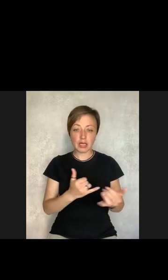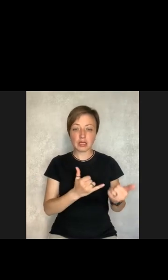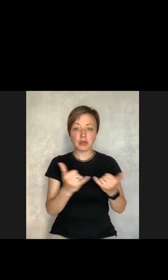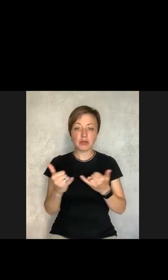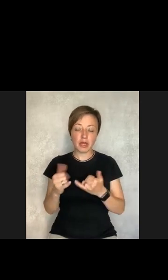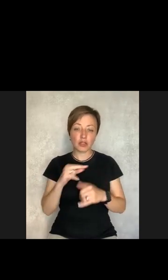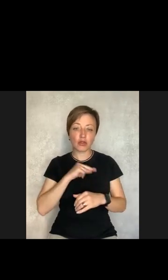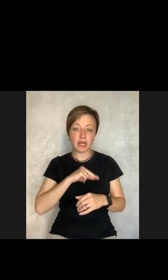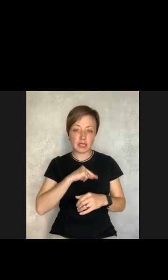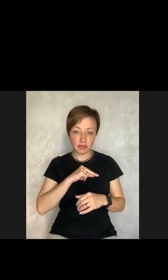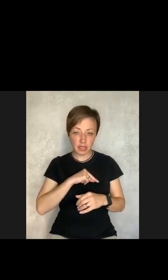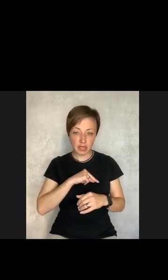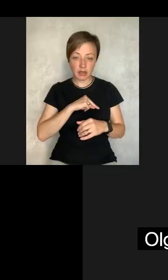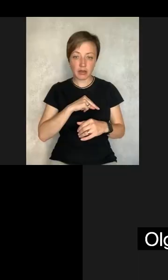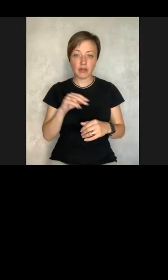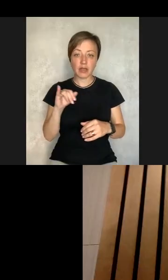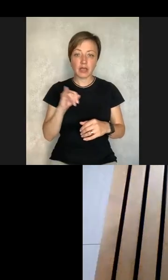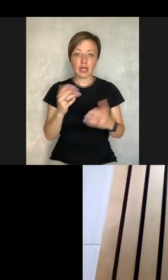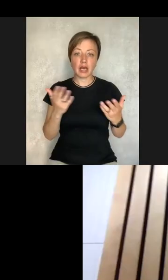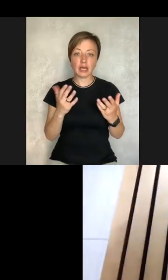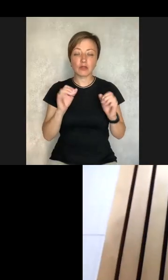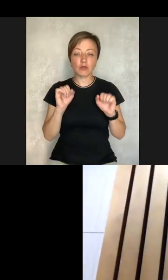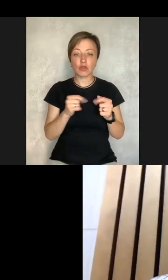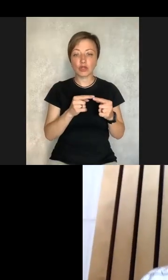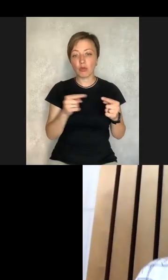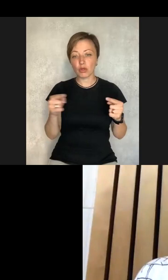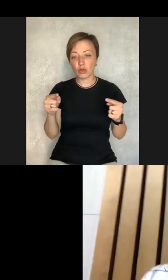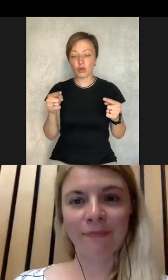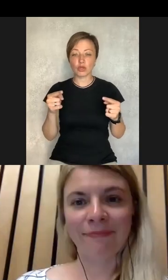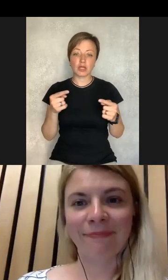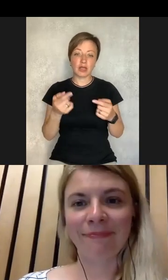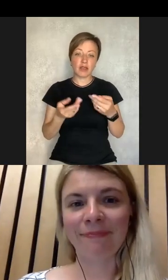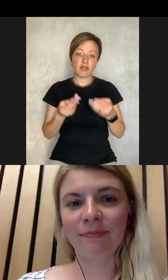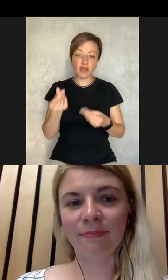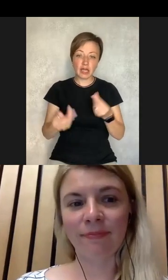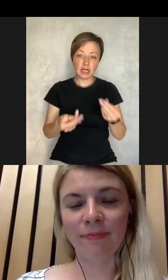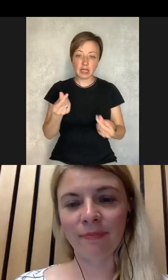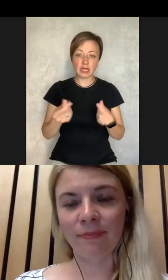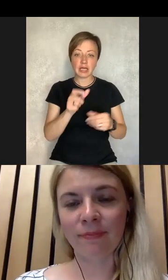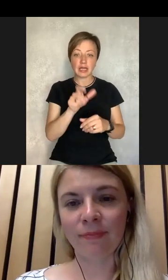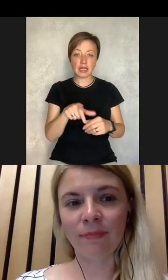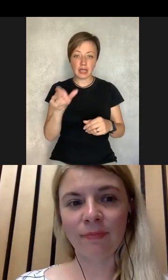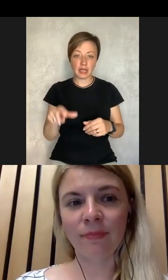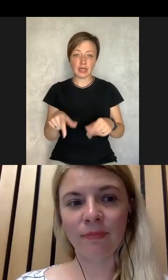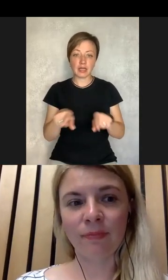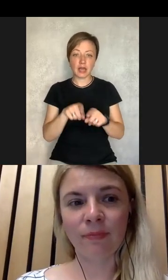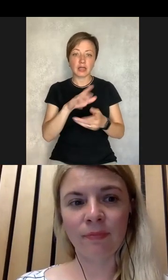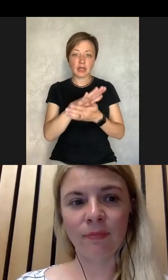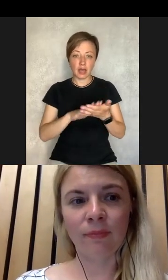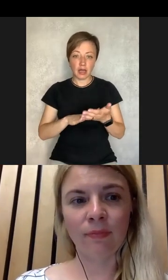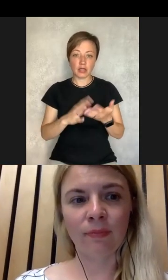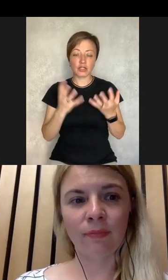who would offer the personnel, maybe some current costs could be covered,